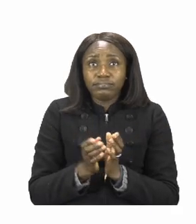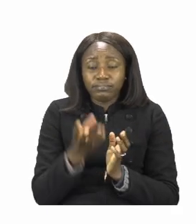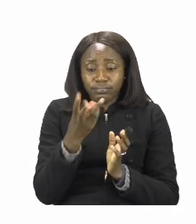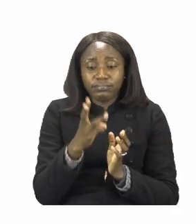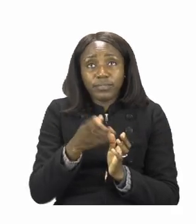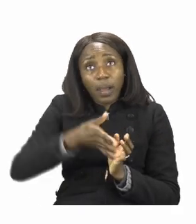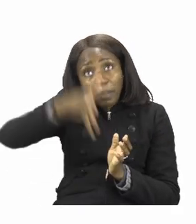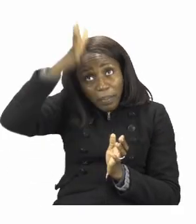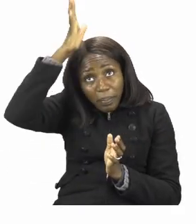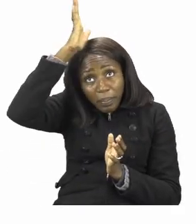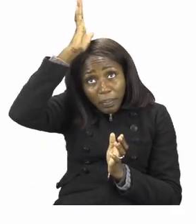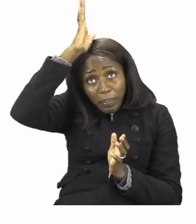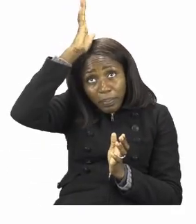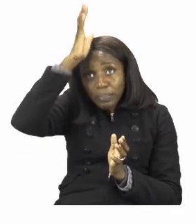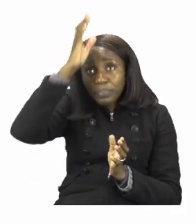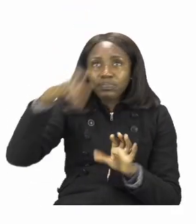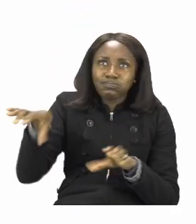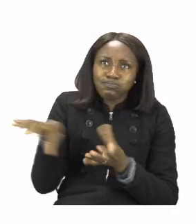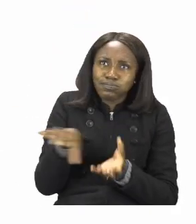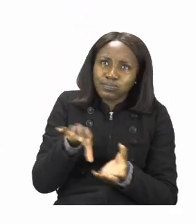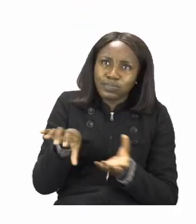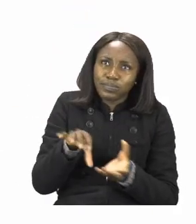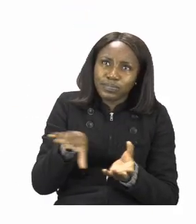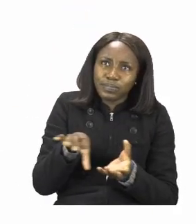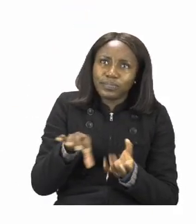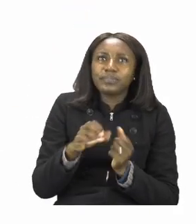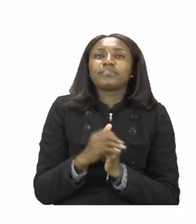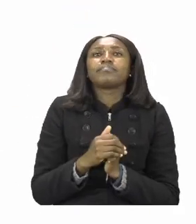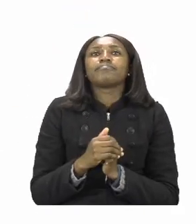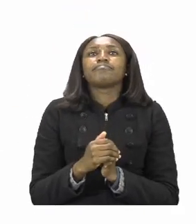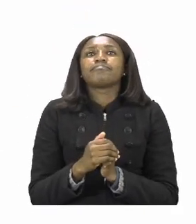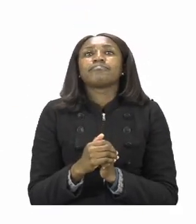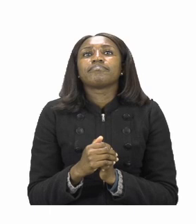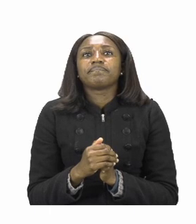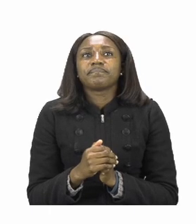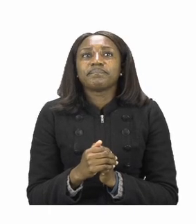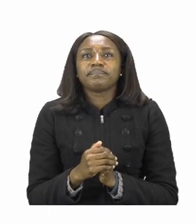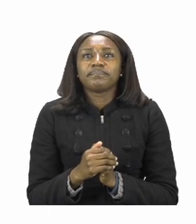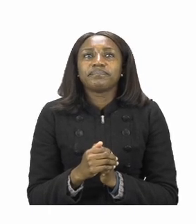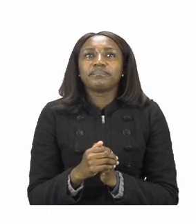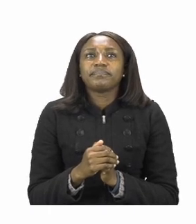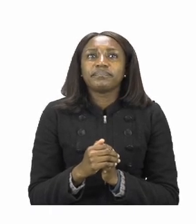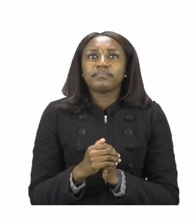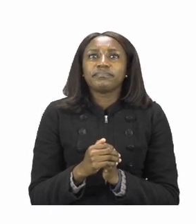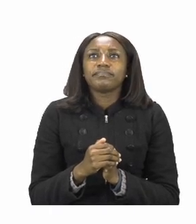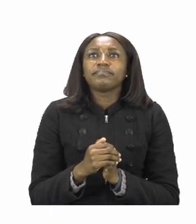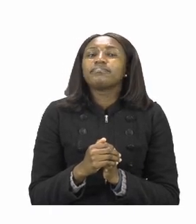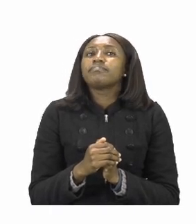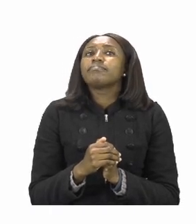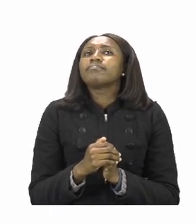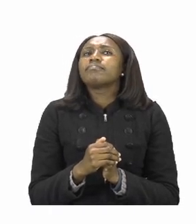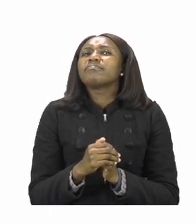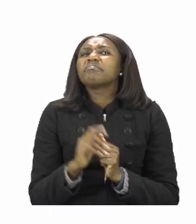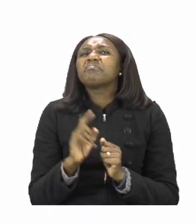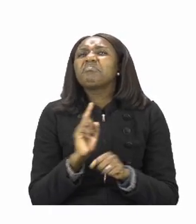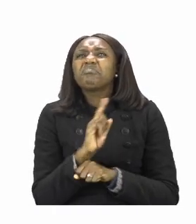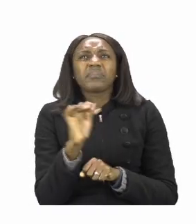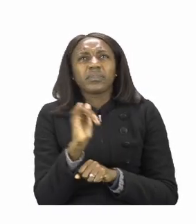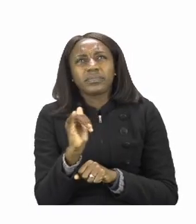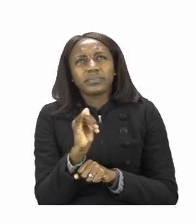have cereal. In this case, cornflakes. Which one do you think is the first one?